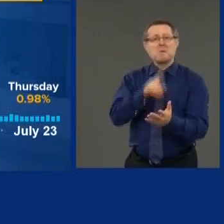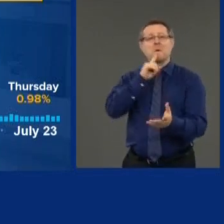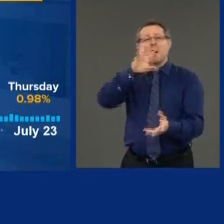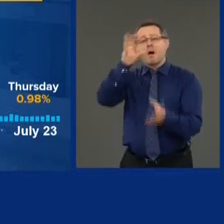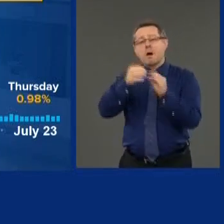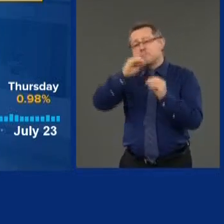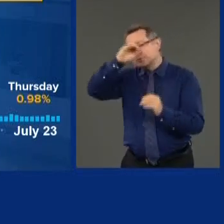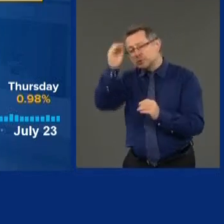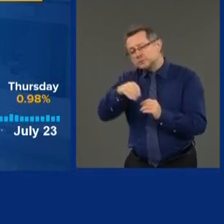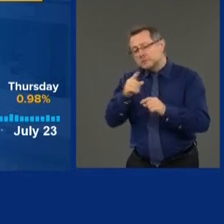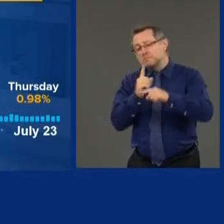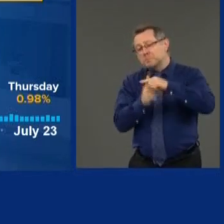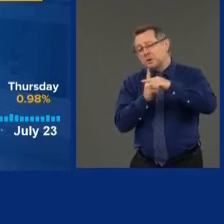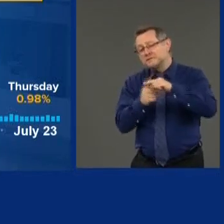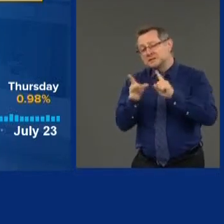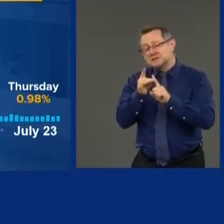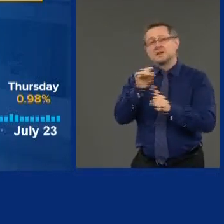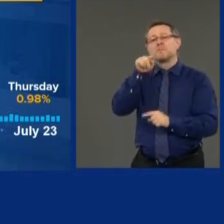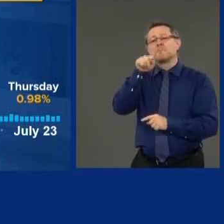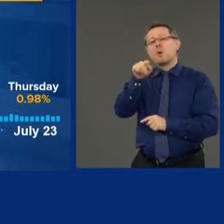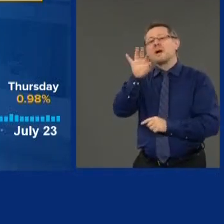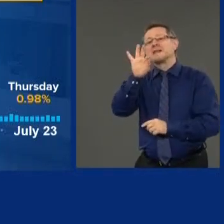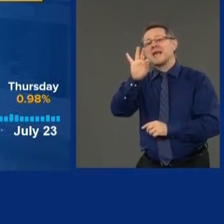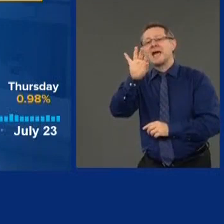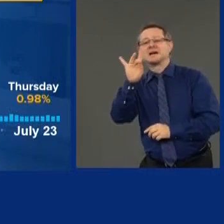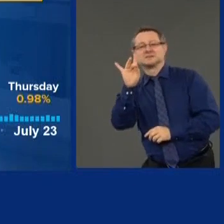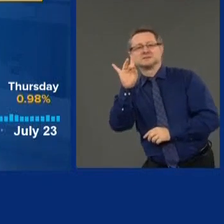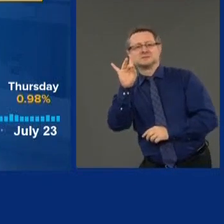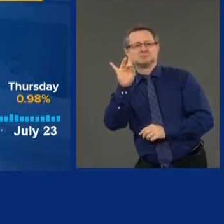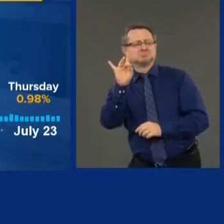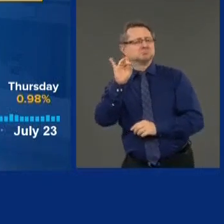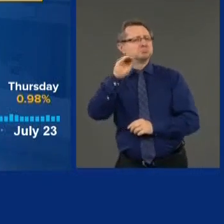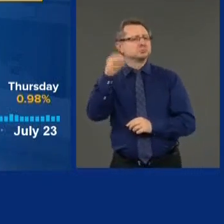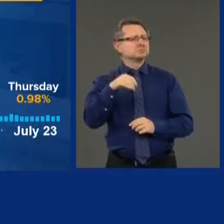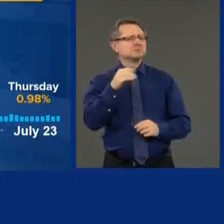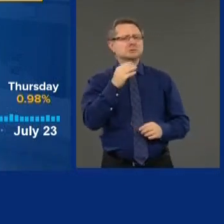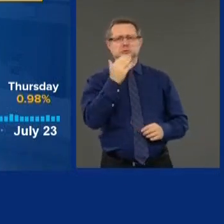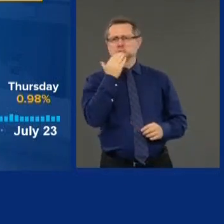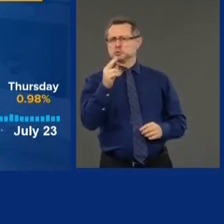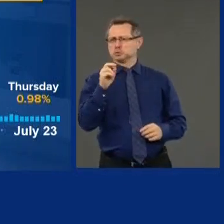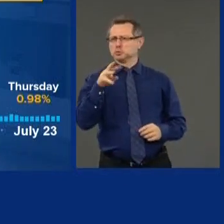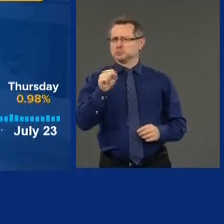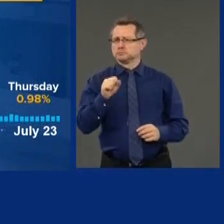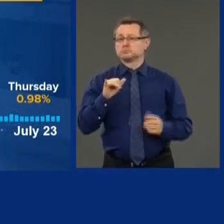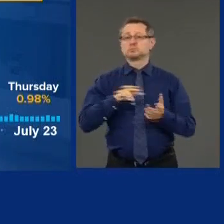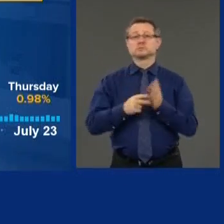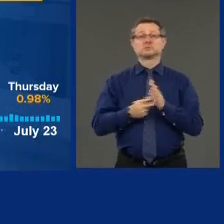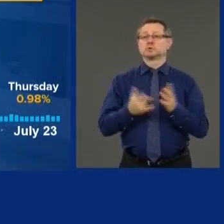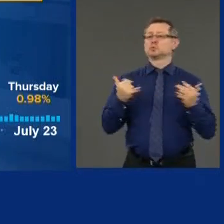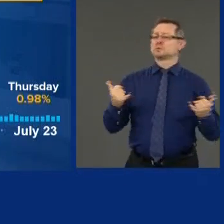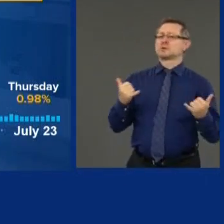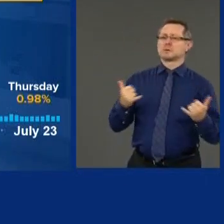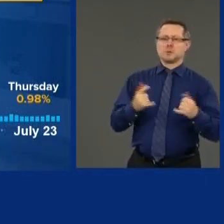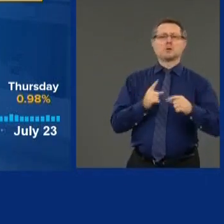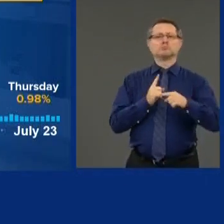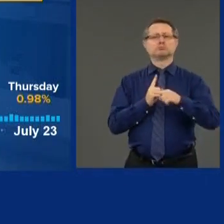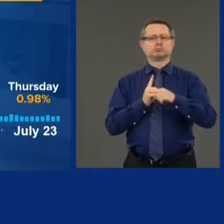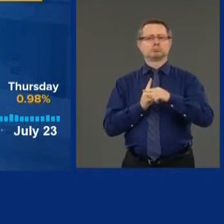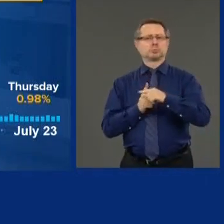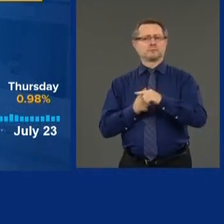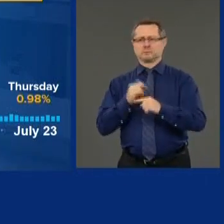very good news. So on this Friday, there's going to be a lot to celebrate this weekend. Not that